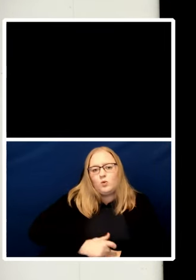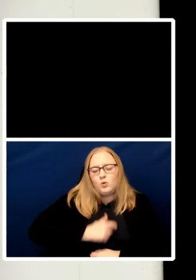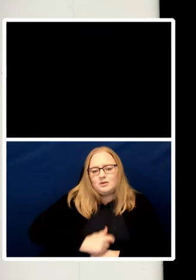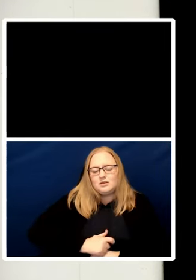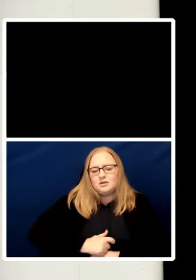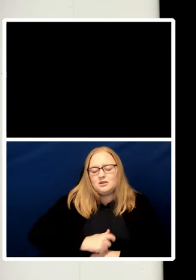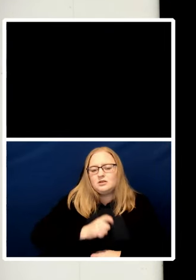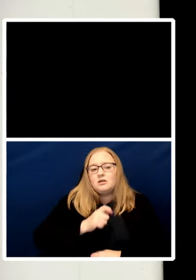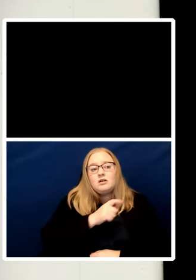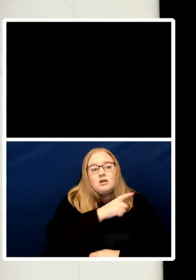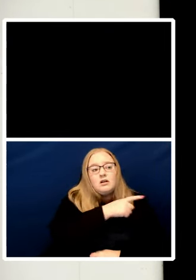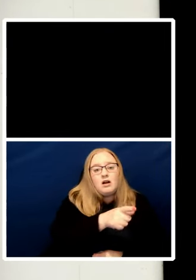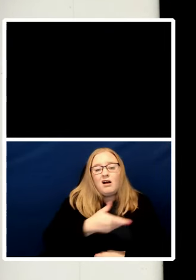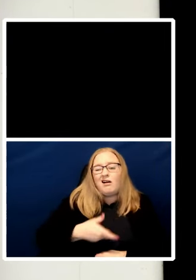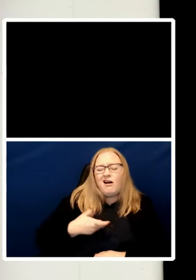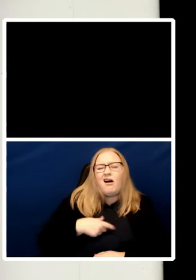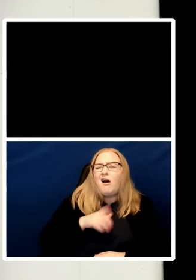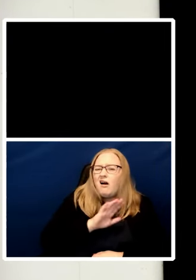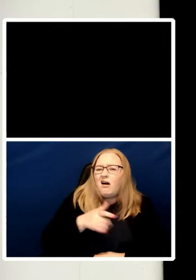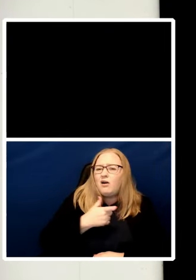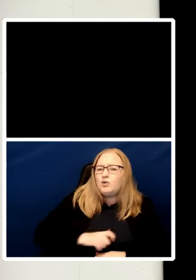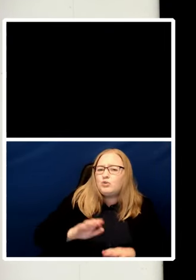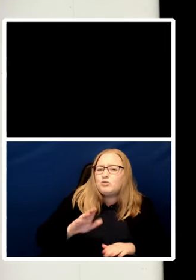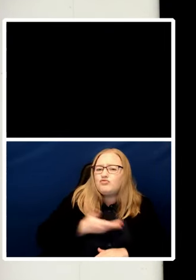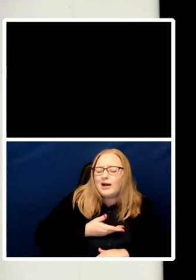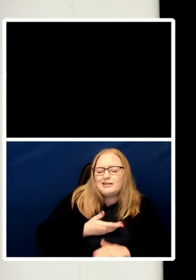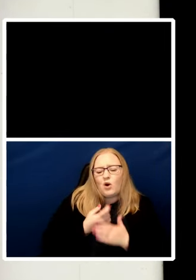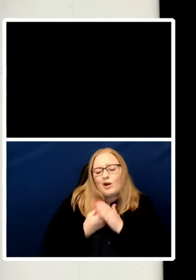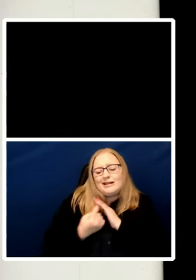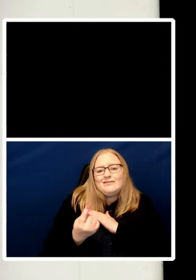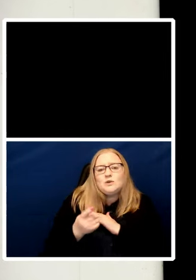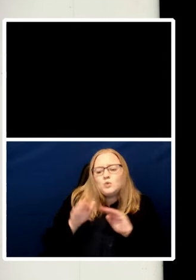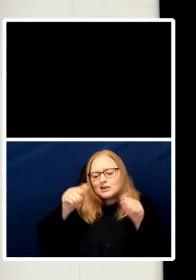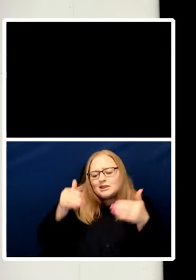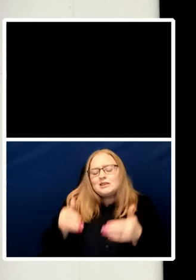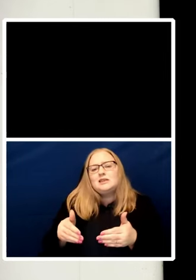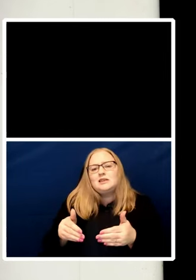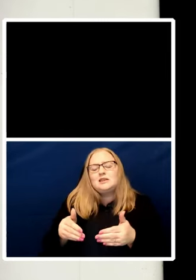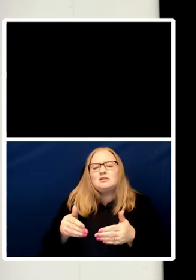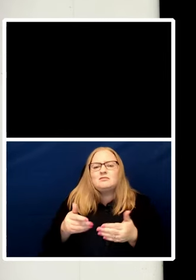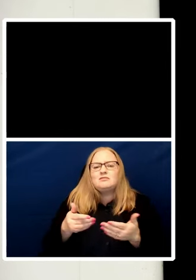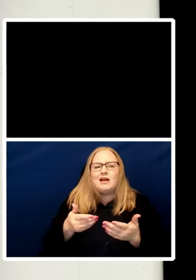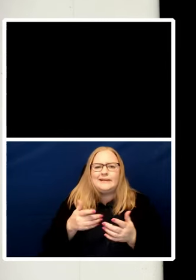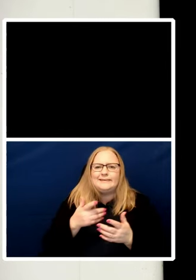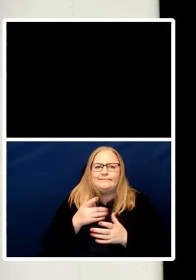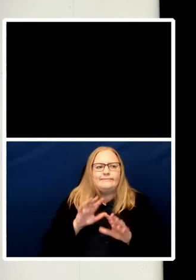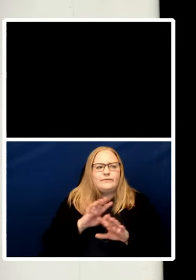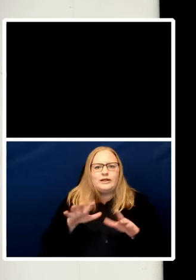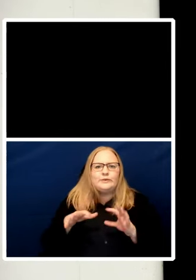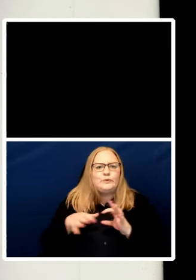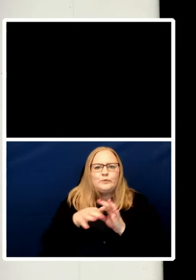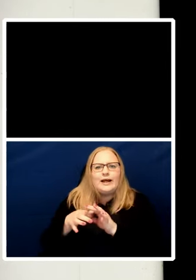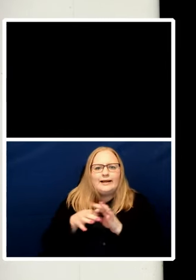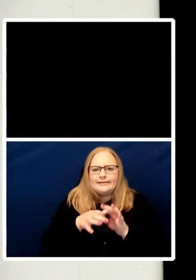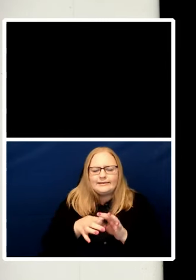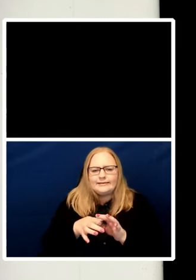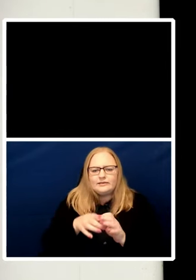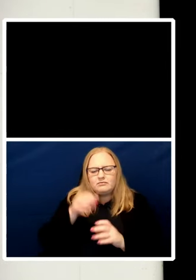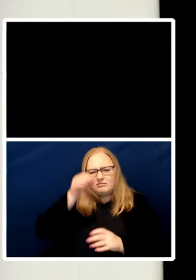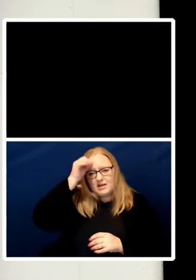rather than uniting that they are ethnocentric and western rather than universal.